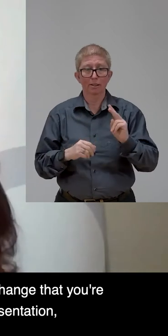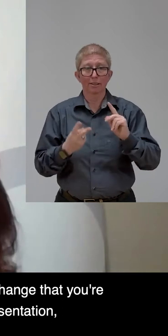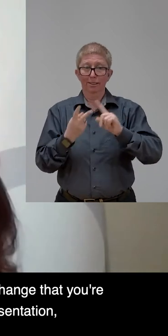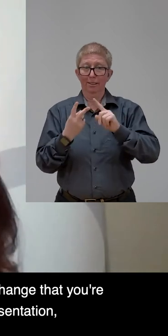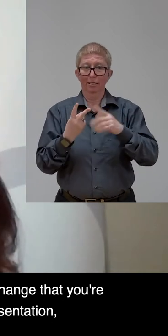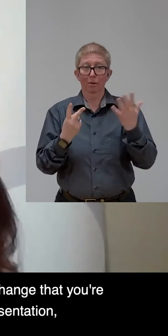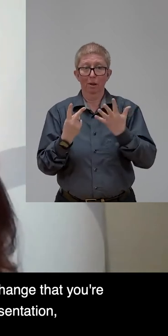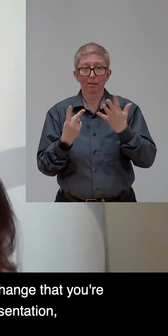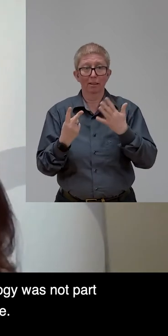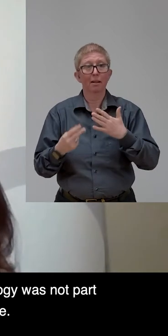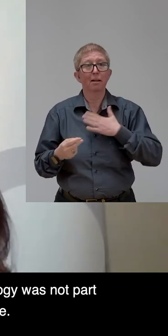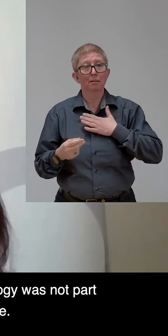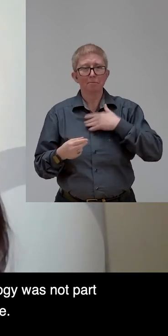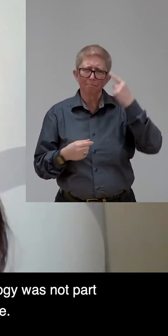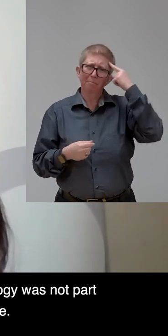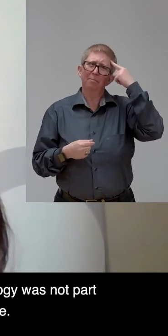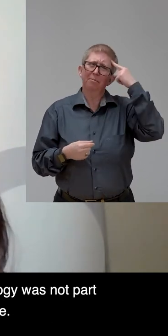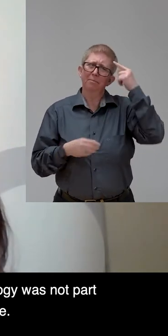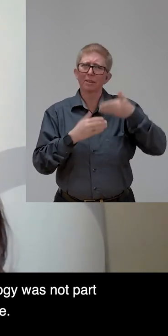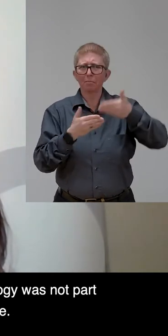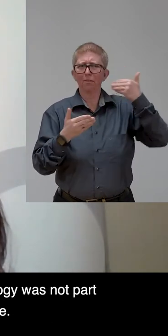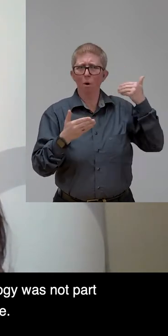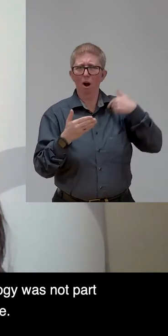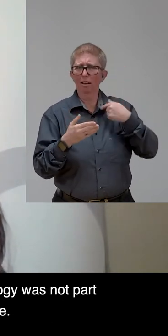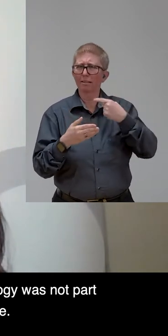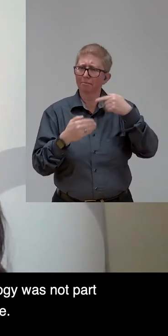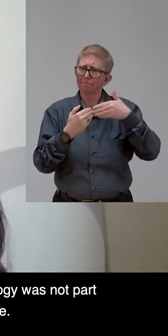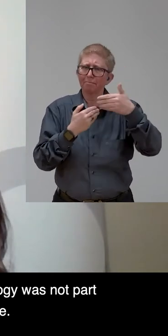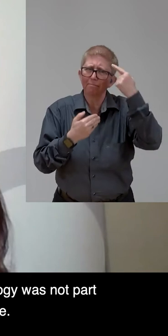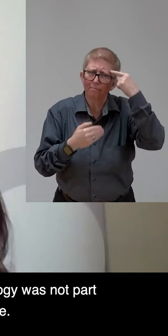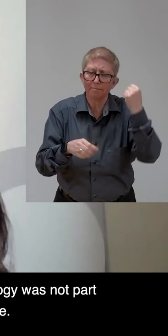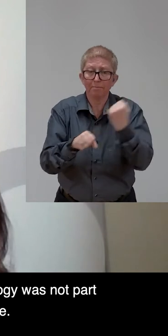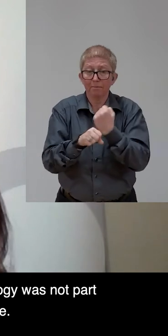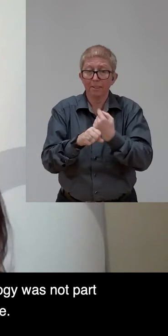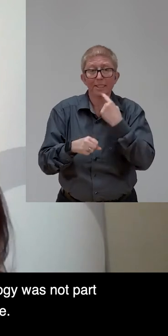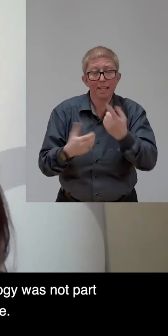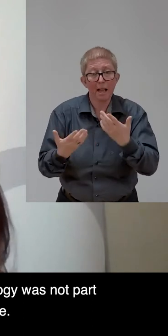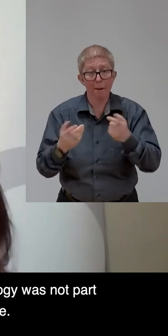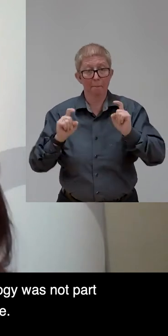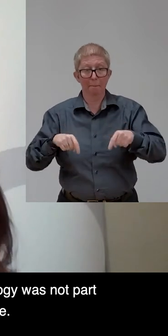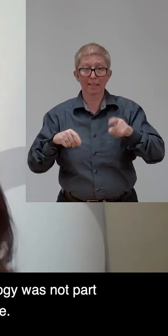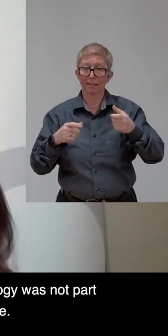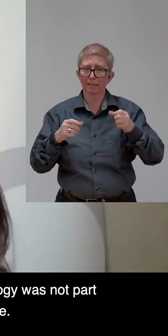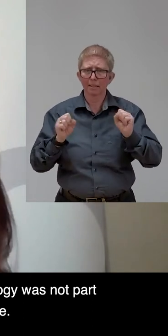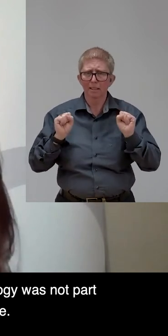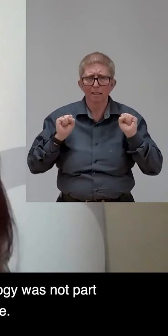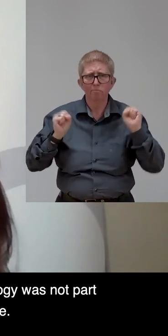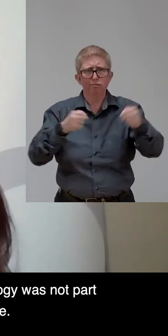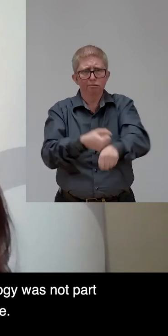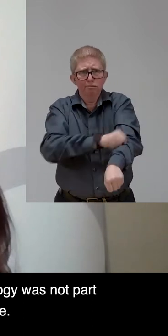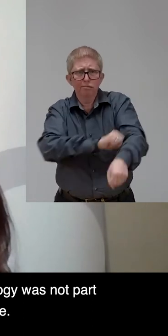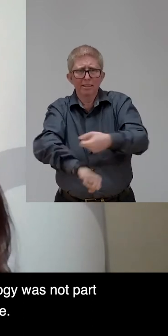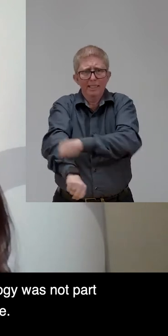said in my presentation, we must be active, adaptable, flexible,